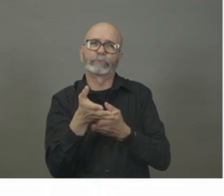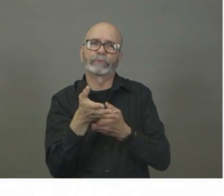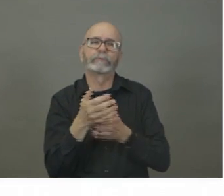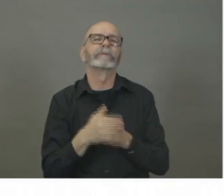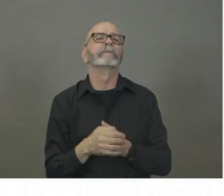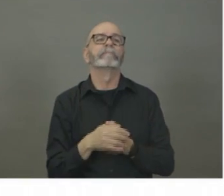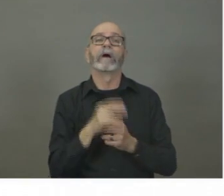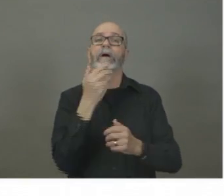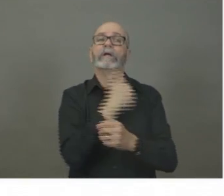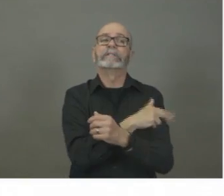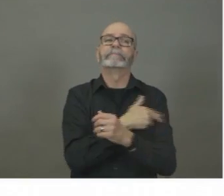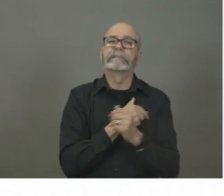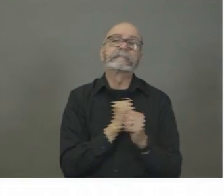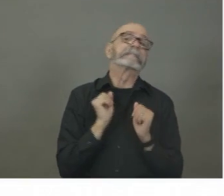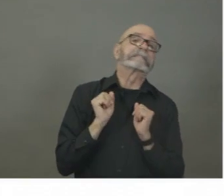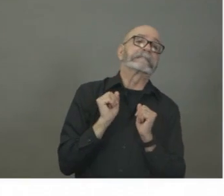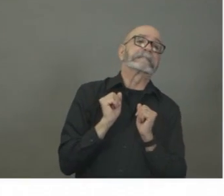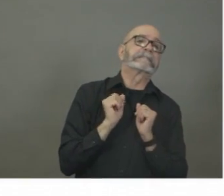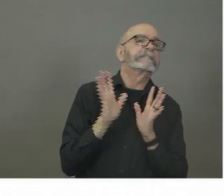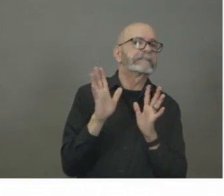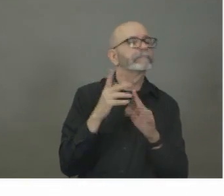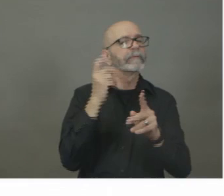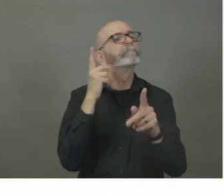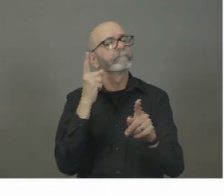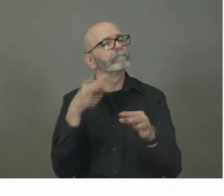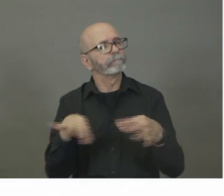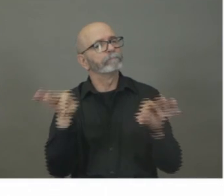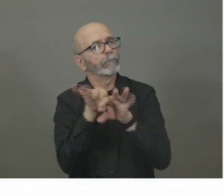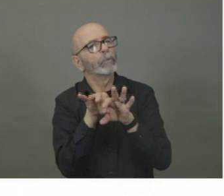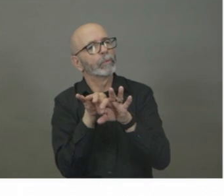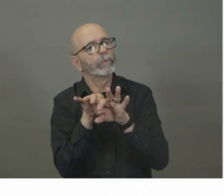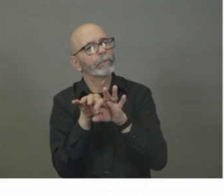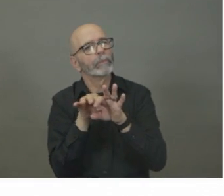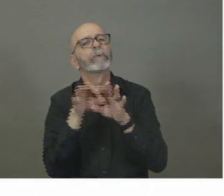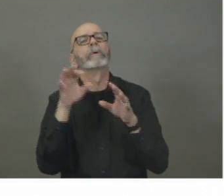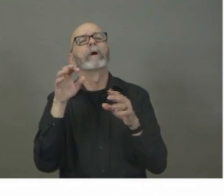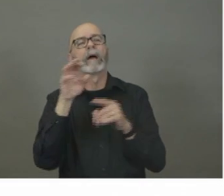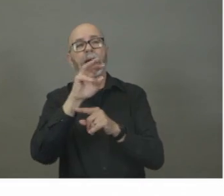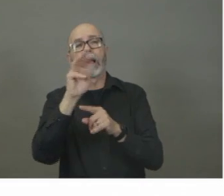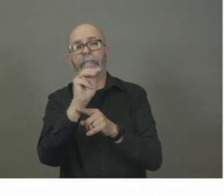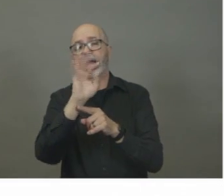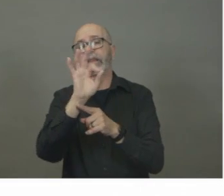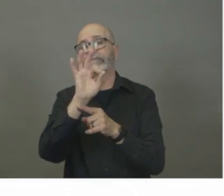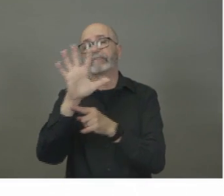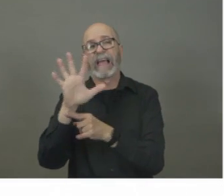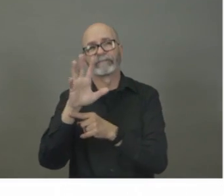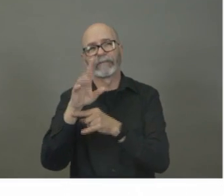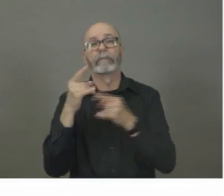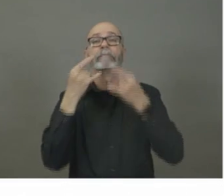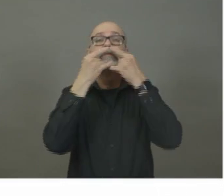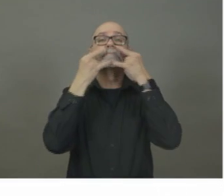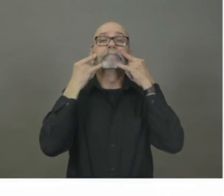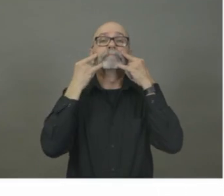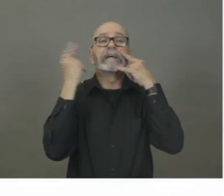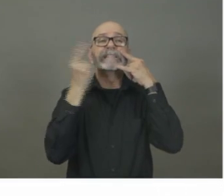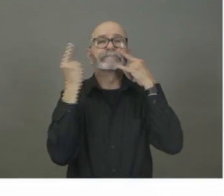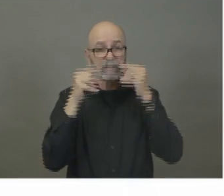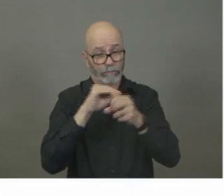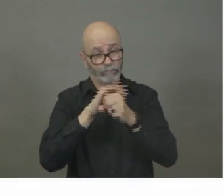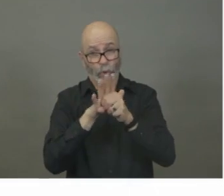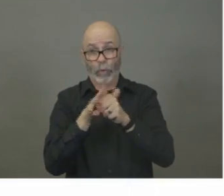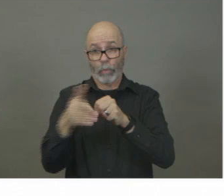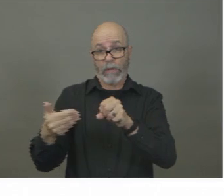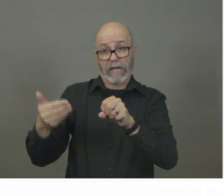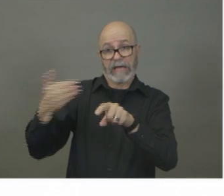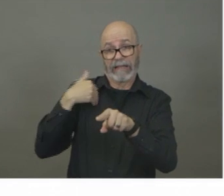that eventuality, but they do have N95s available to them. Should they have a coronavirus patient, for example, where they're doing that type of aerosol generating procedure. How